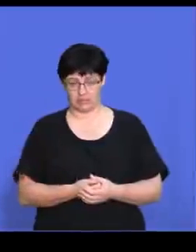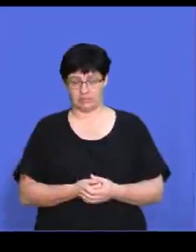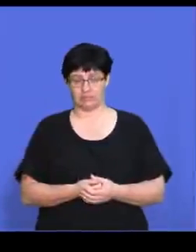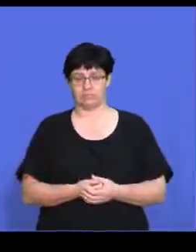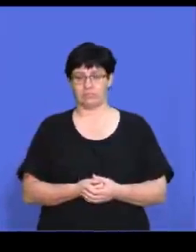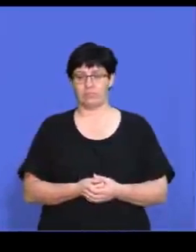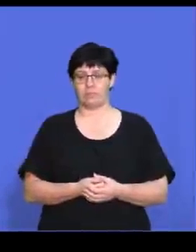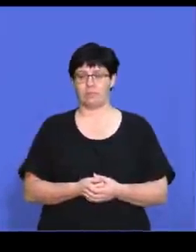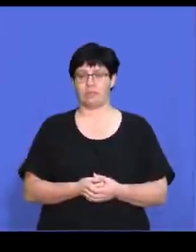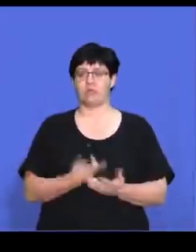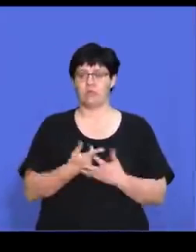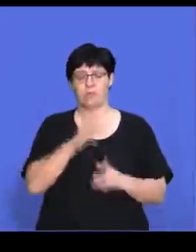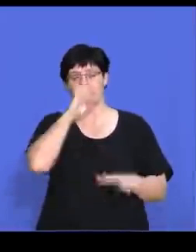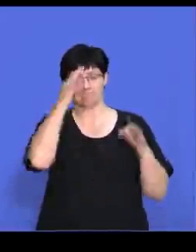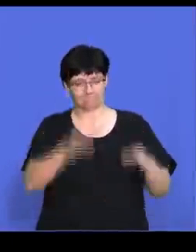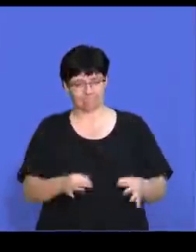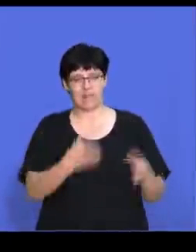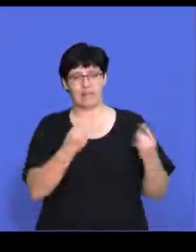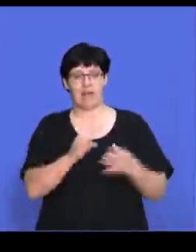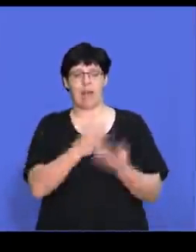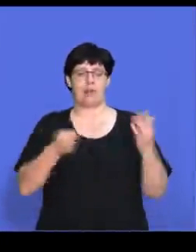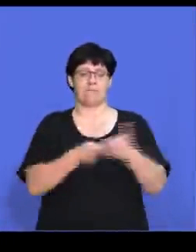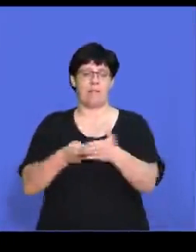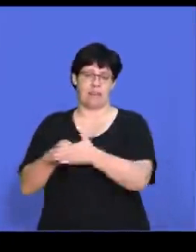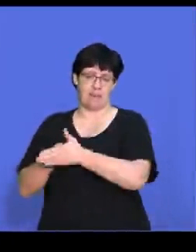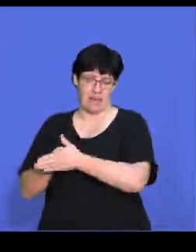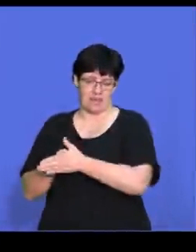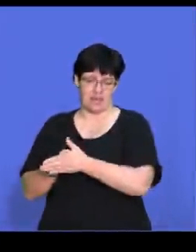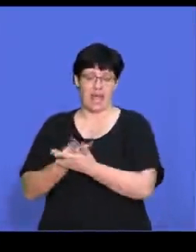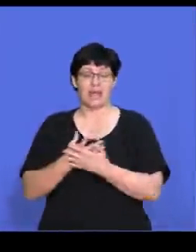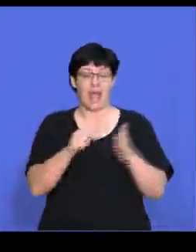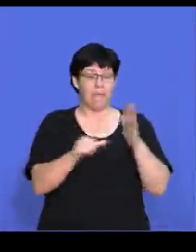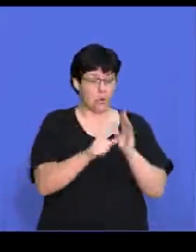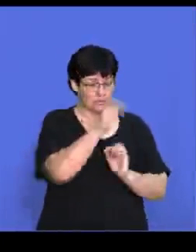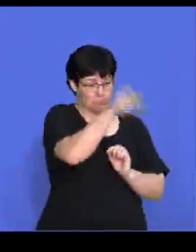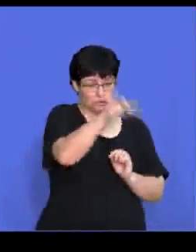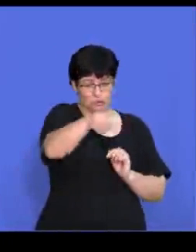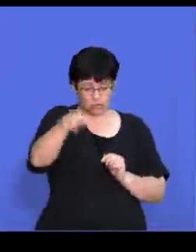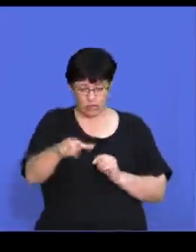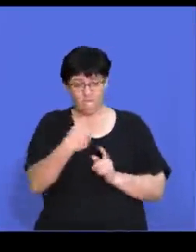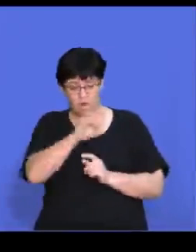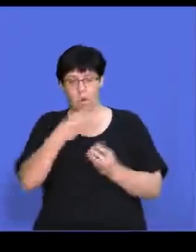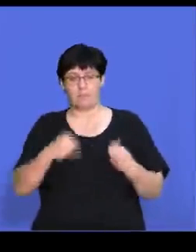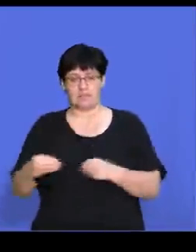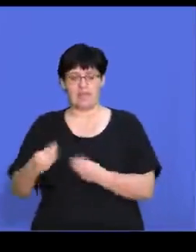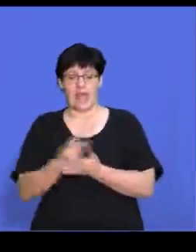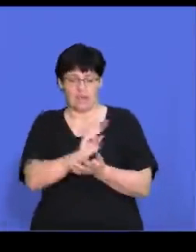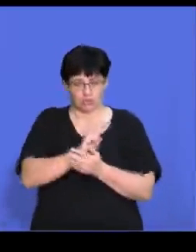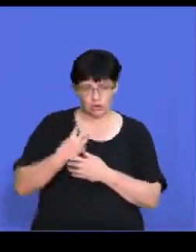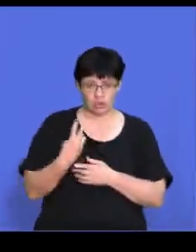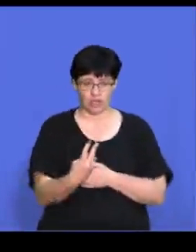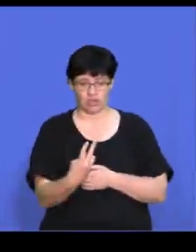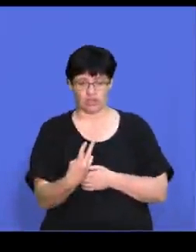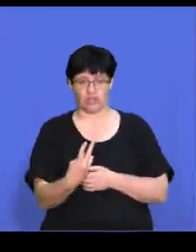You have to determine the number of buyers and the importance of each buyer to the business and the cost of switching to